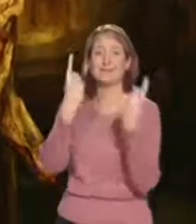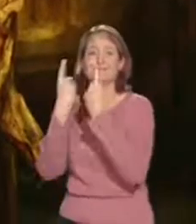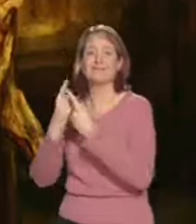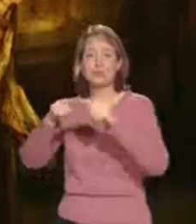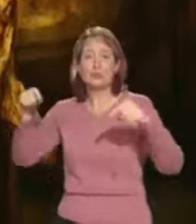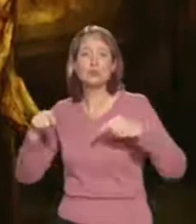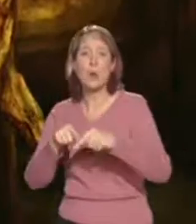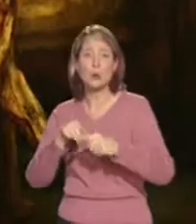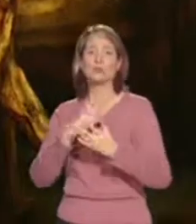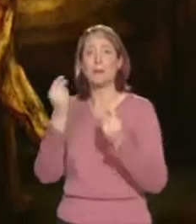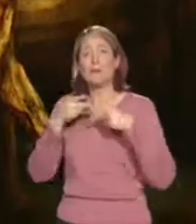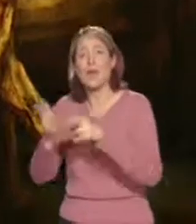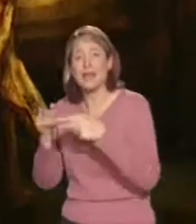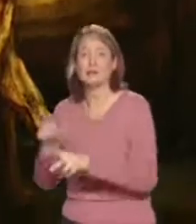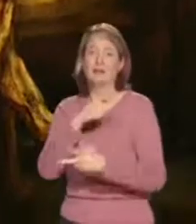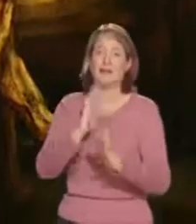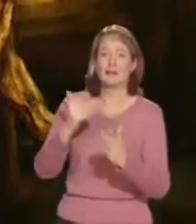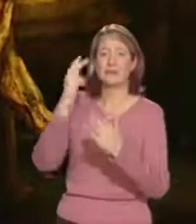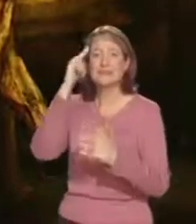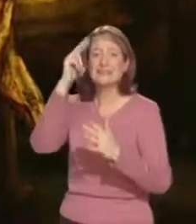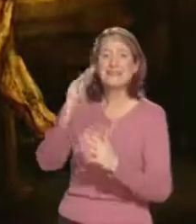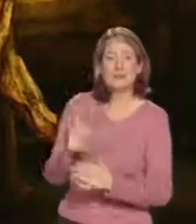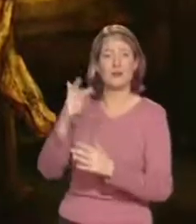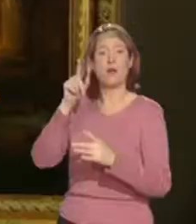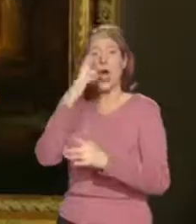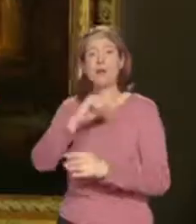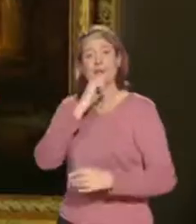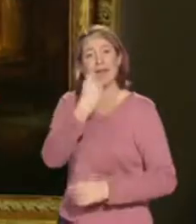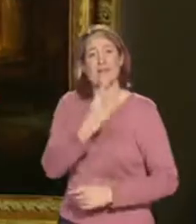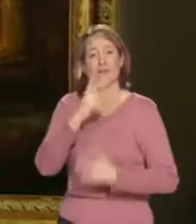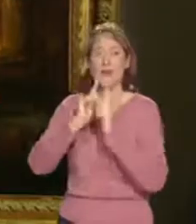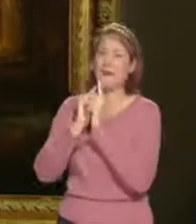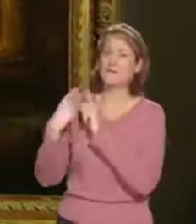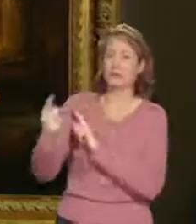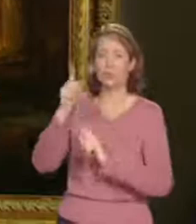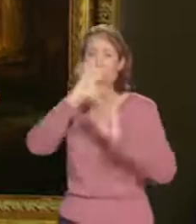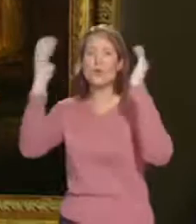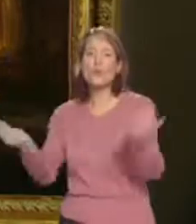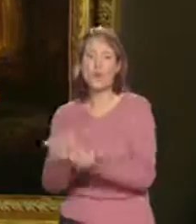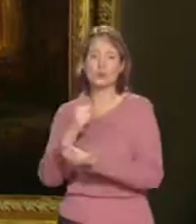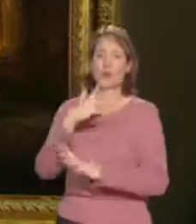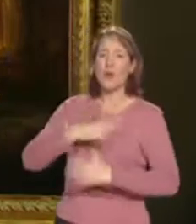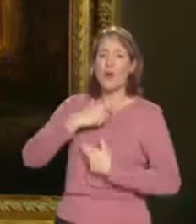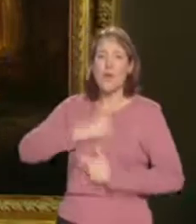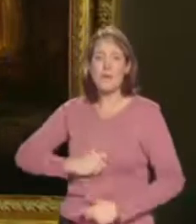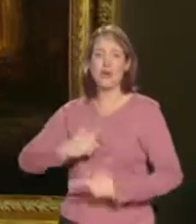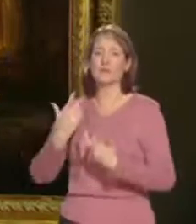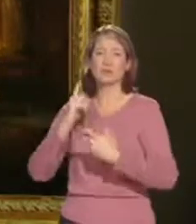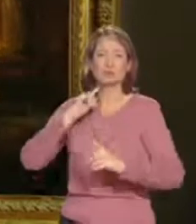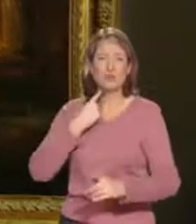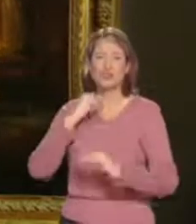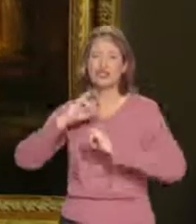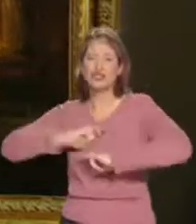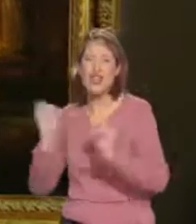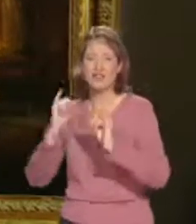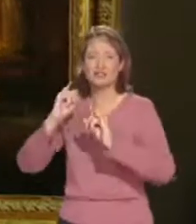old man is taking his revenge on the world at large and on humanity by the savage and brutal way with which he depicts the carcass of this